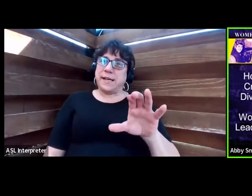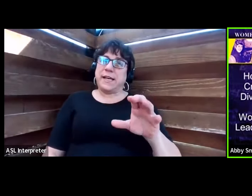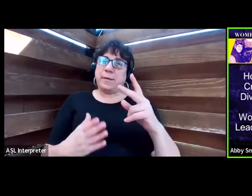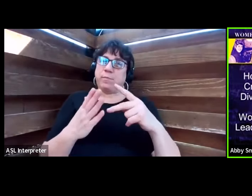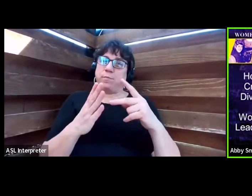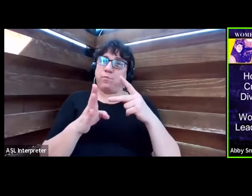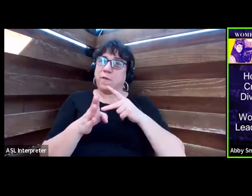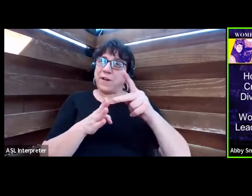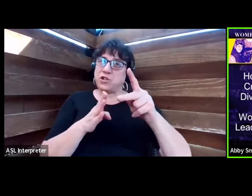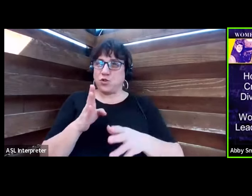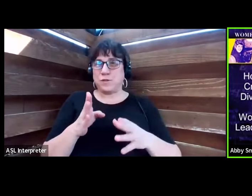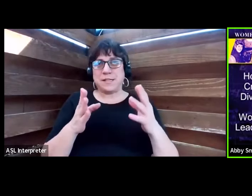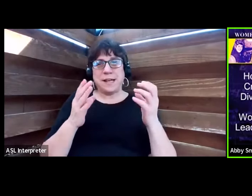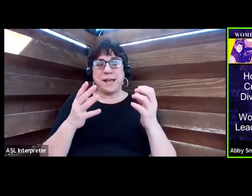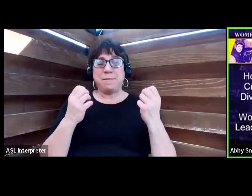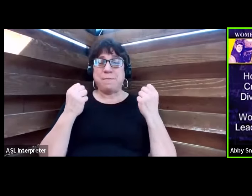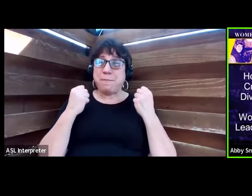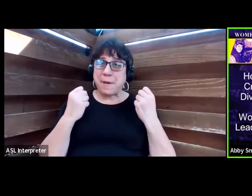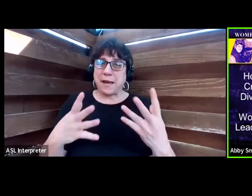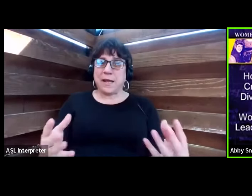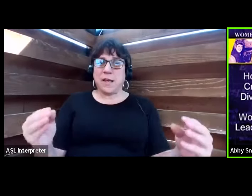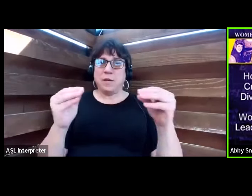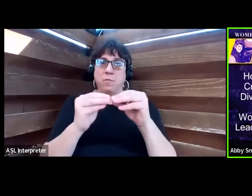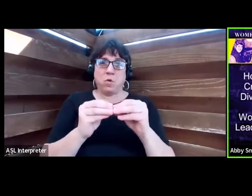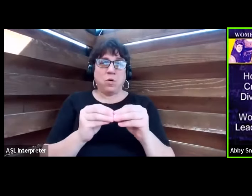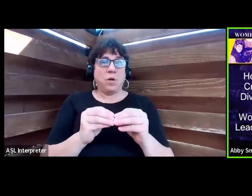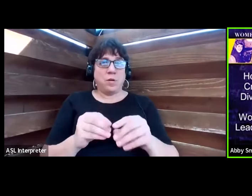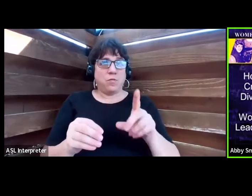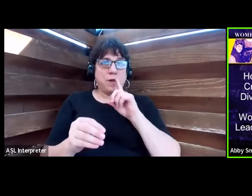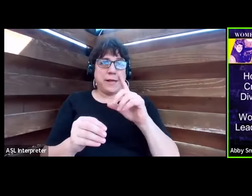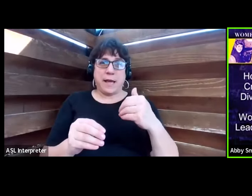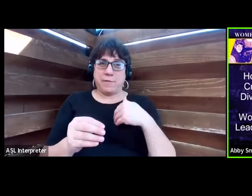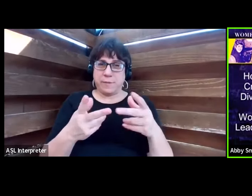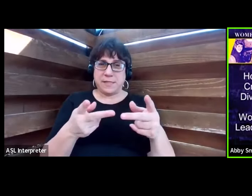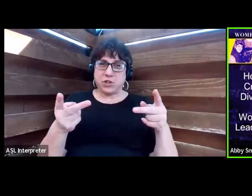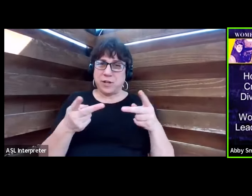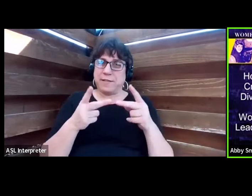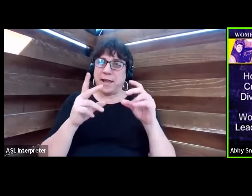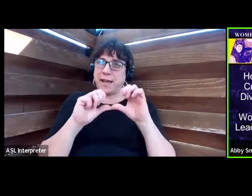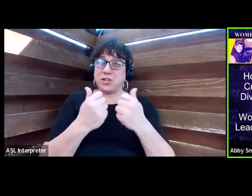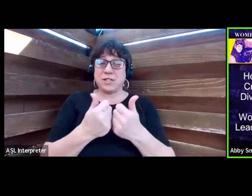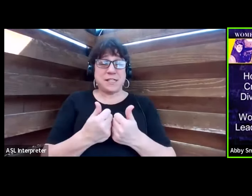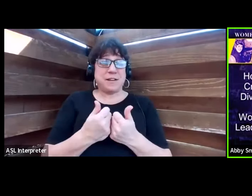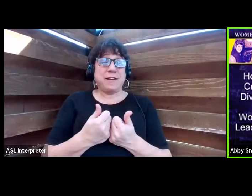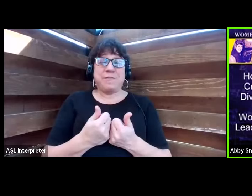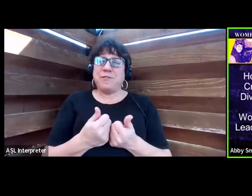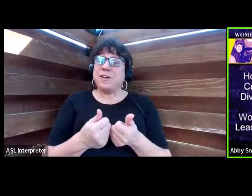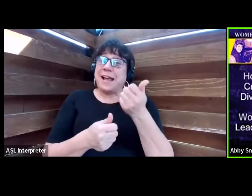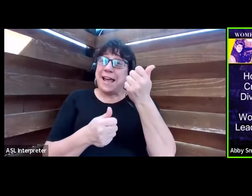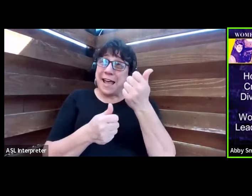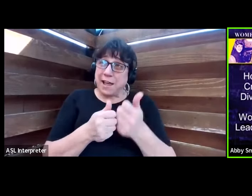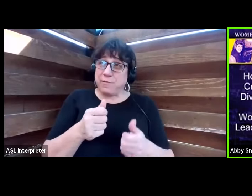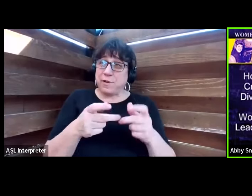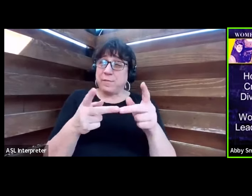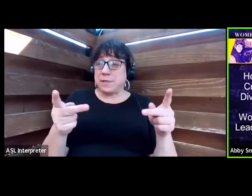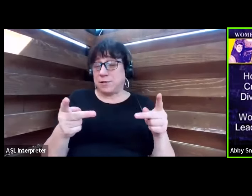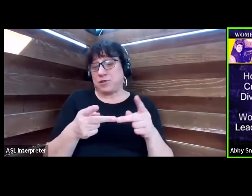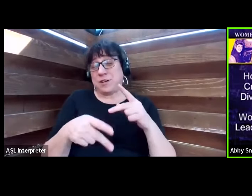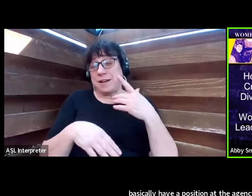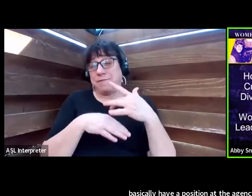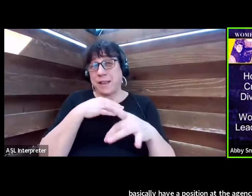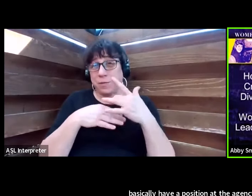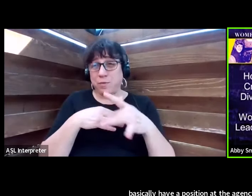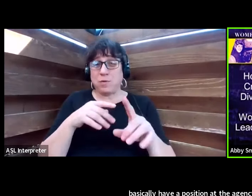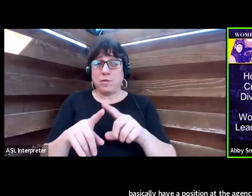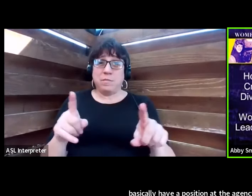and many more. In fact, we basically have a position at the agency for just about every position under the sun. But